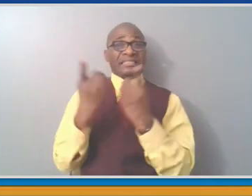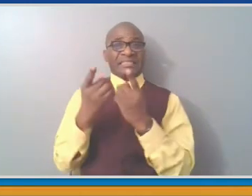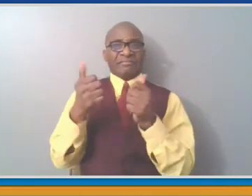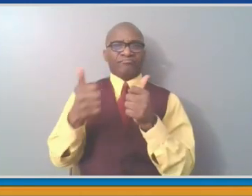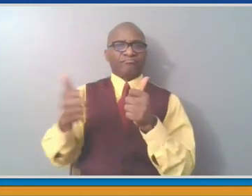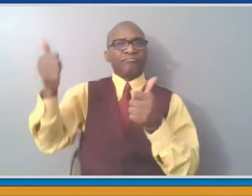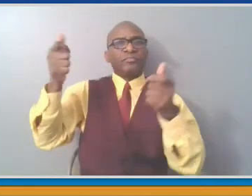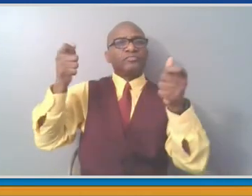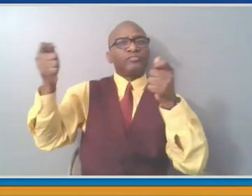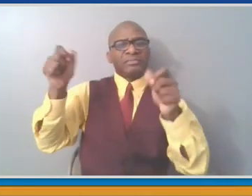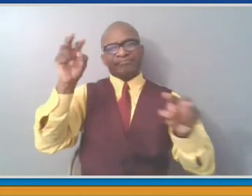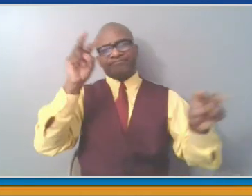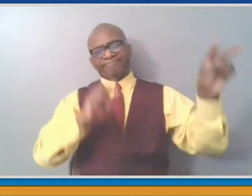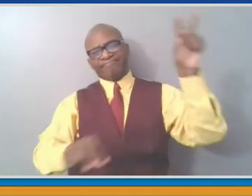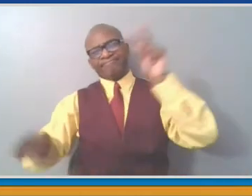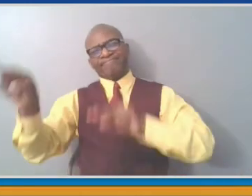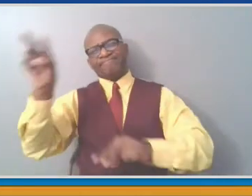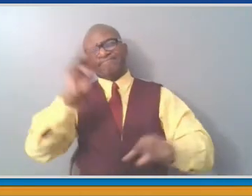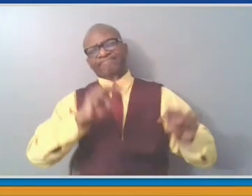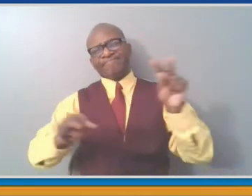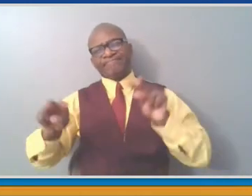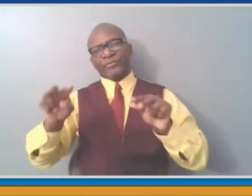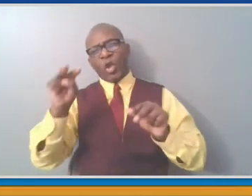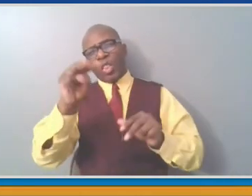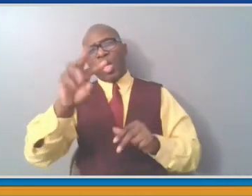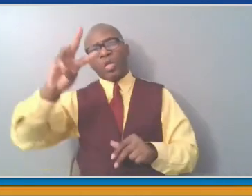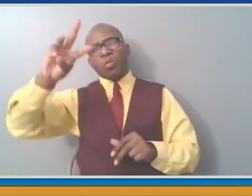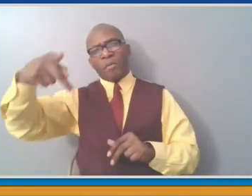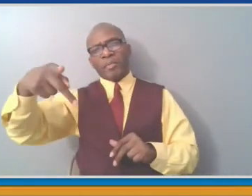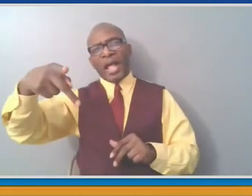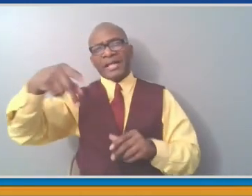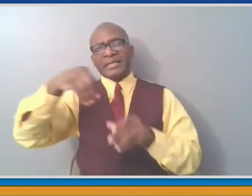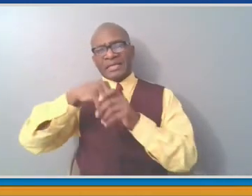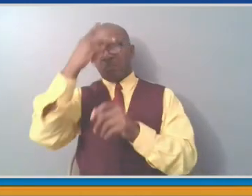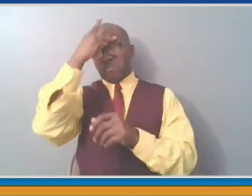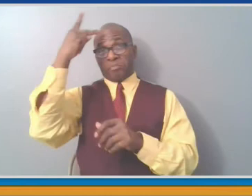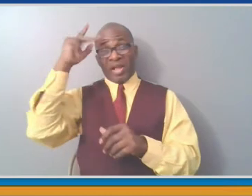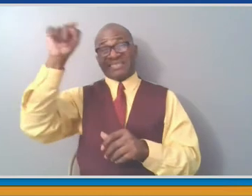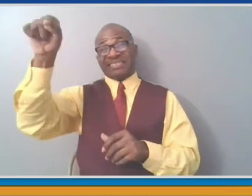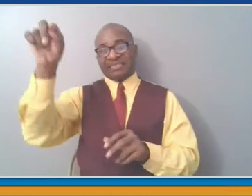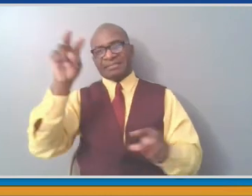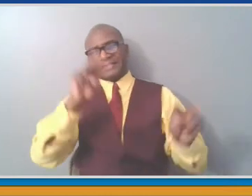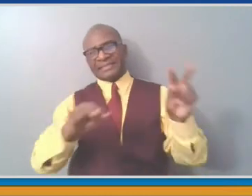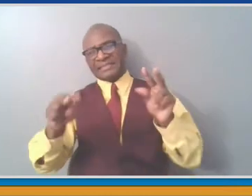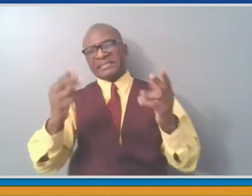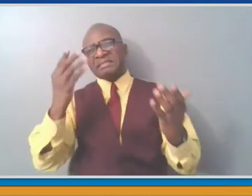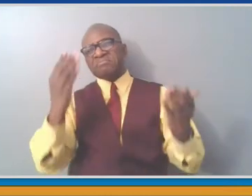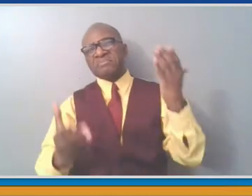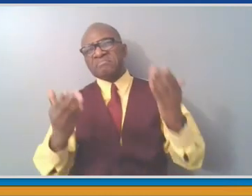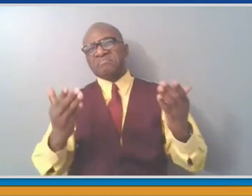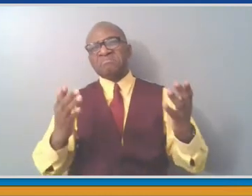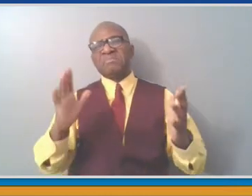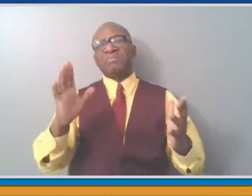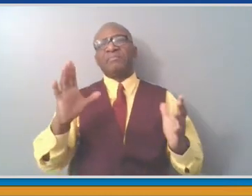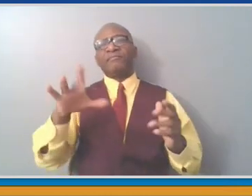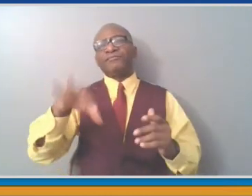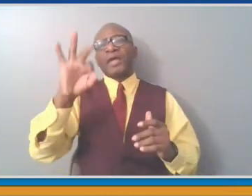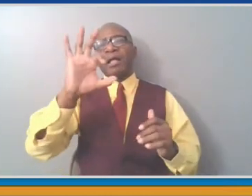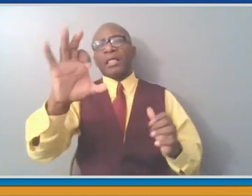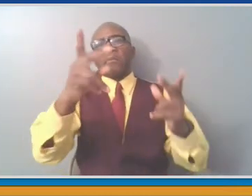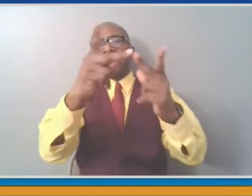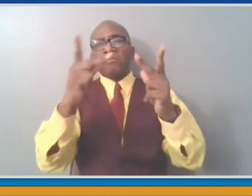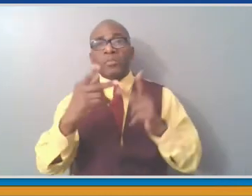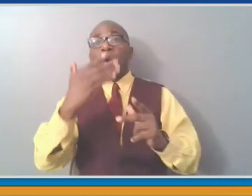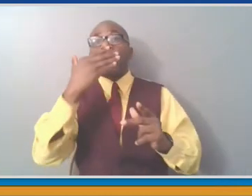They contracted, they had two proposals. They picked one proposal for a designer who went out to try to lay out what a course would look like. While they were